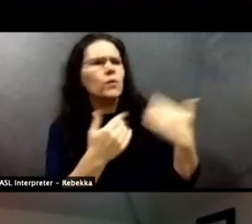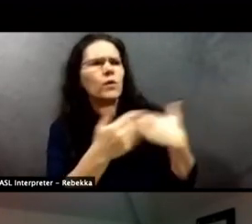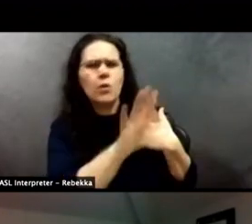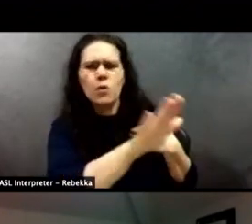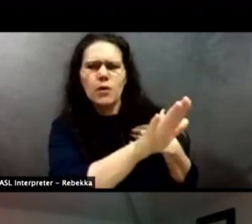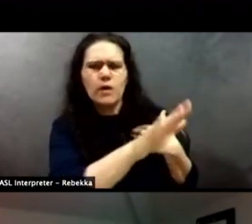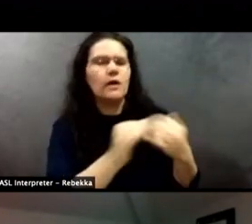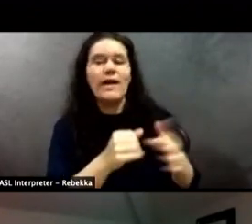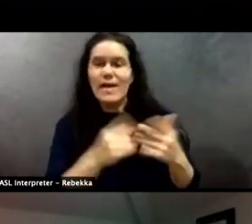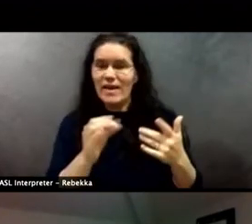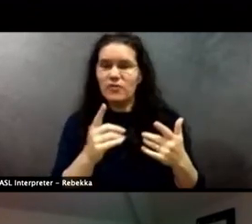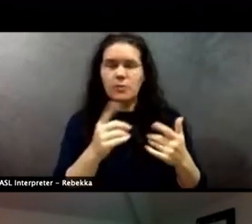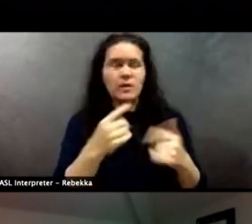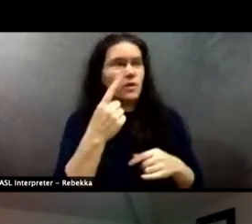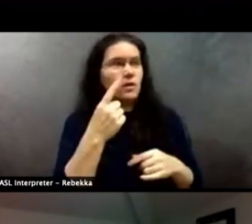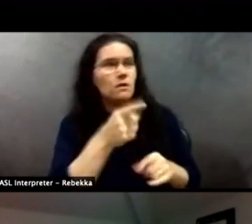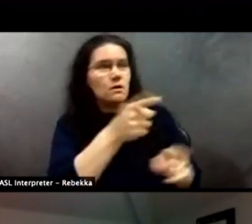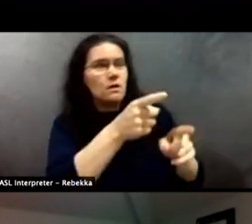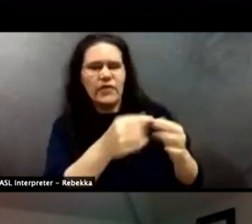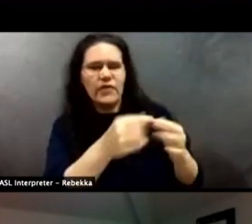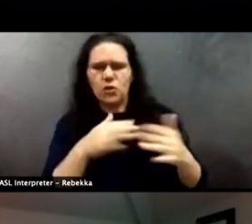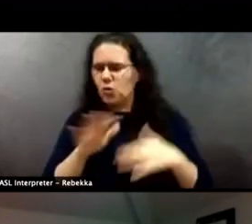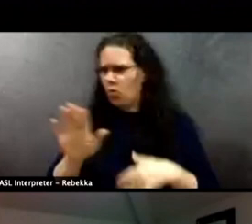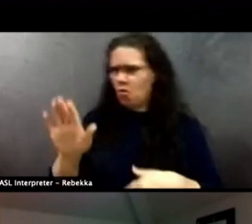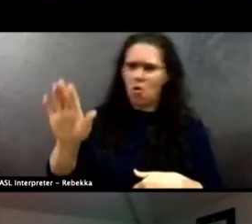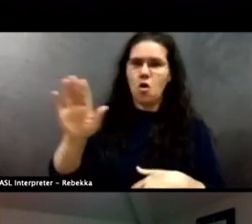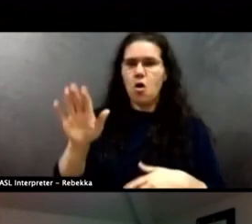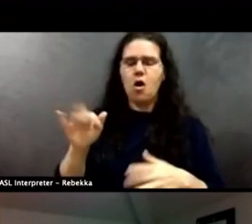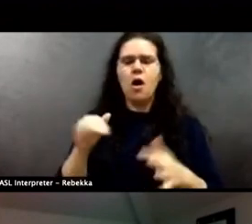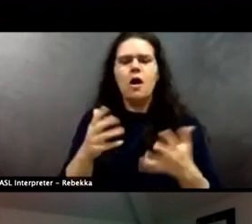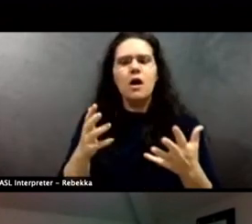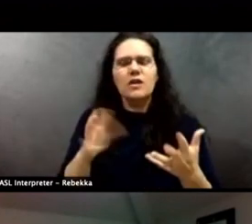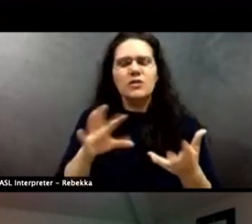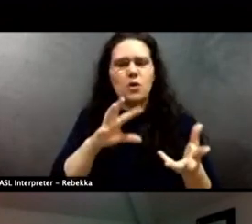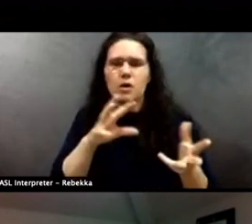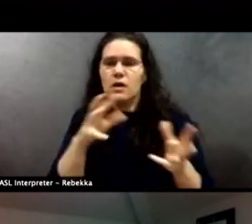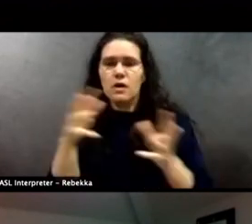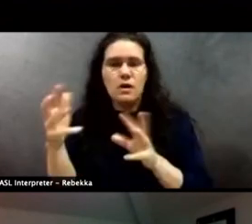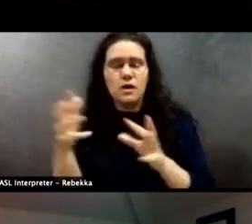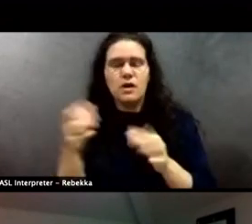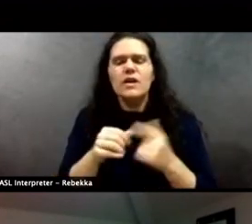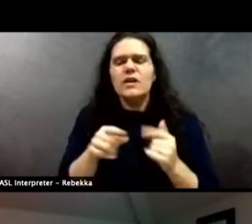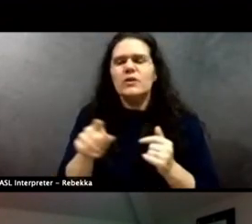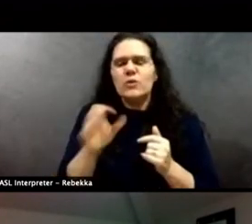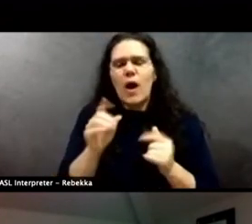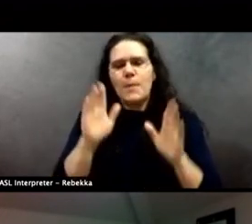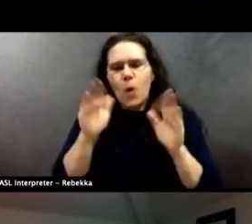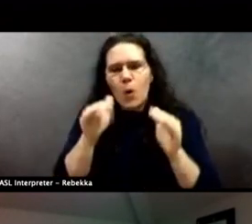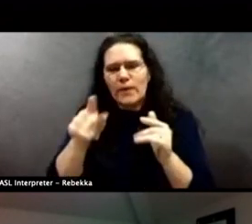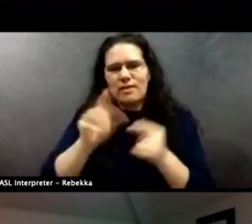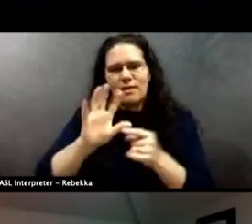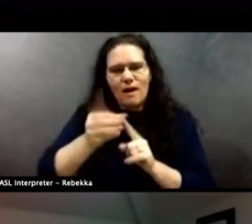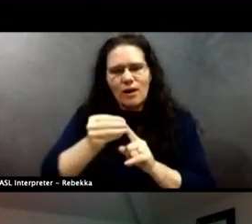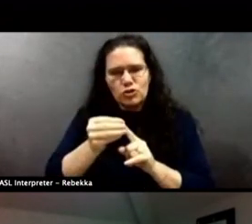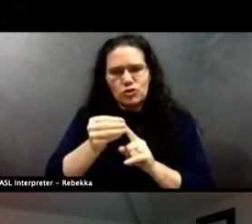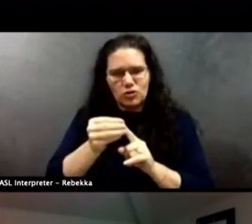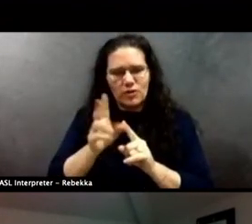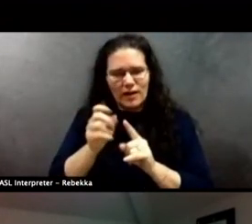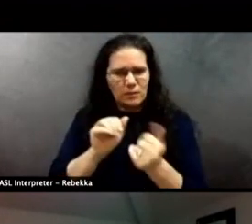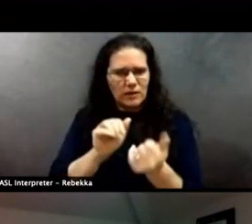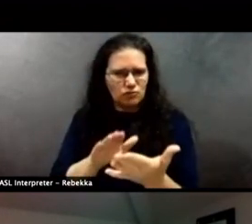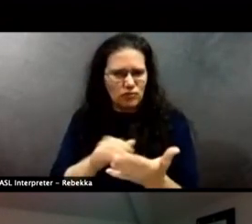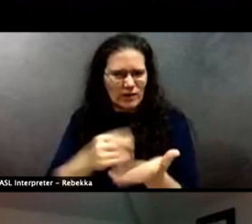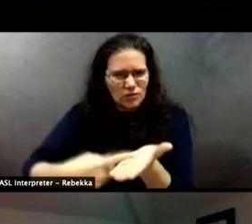hoping that you and many other officers across the country. Before you go to Susan, I will mention that I just got a message